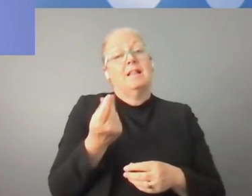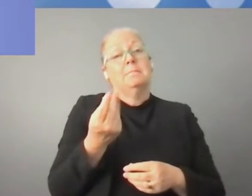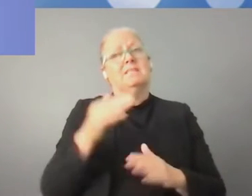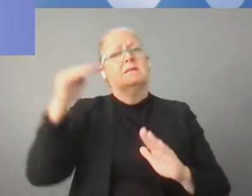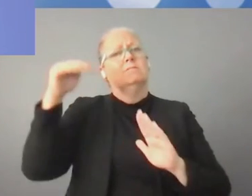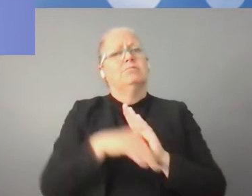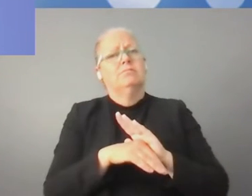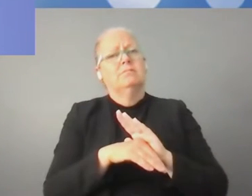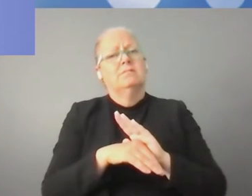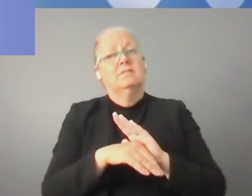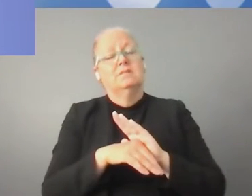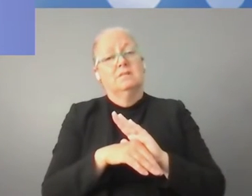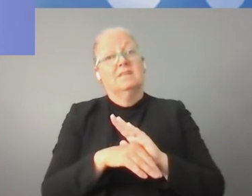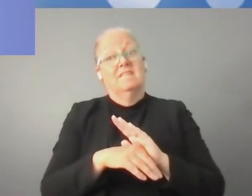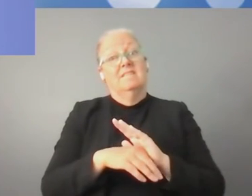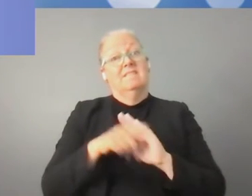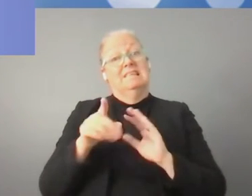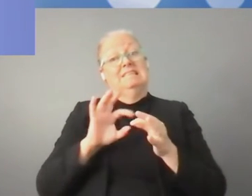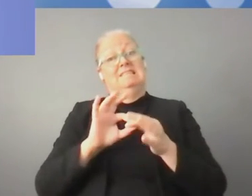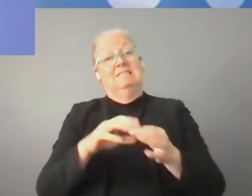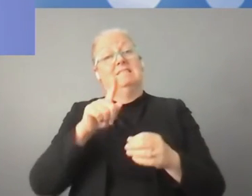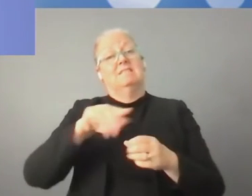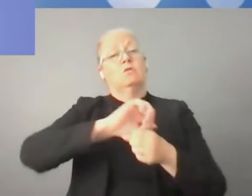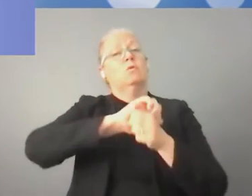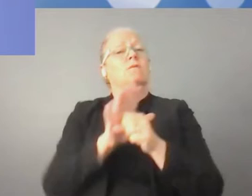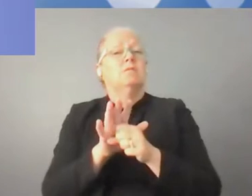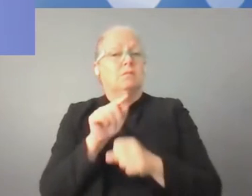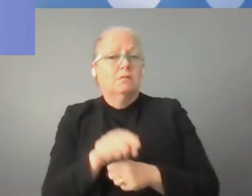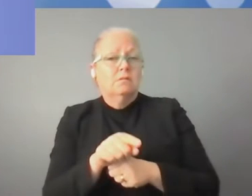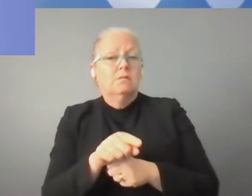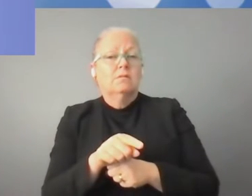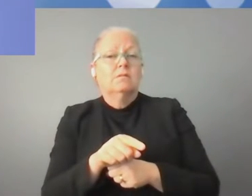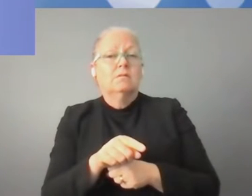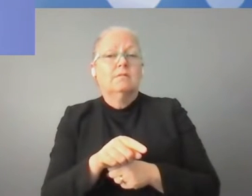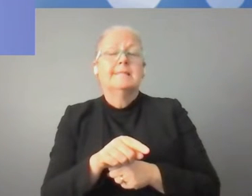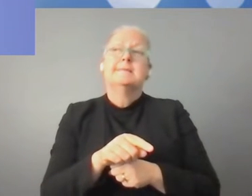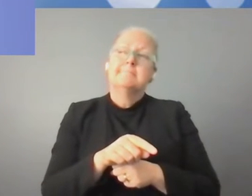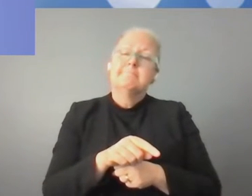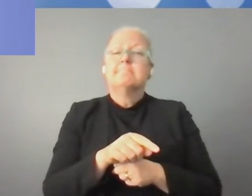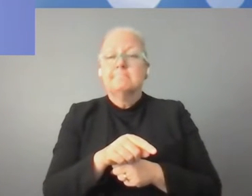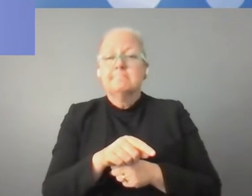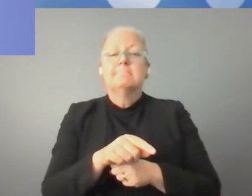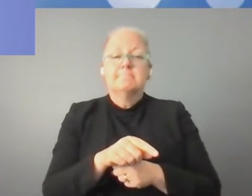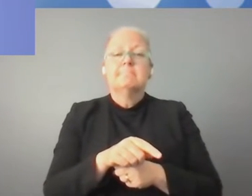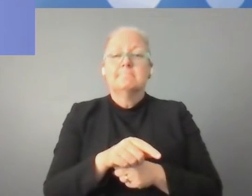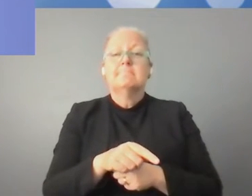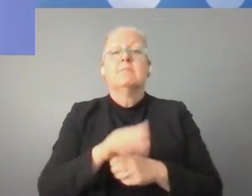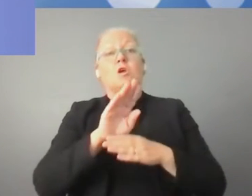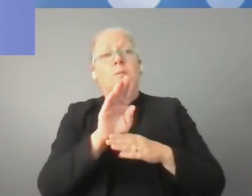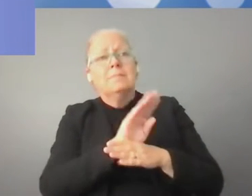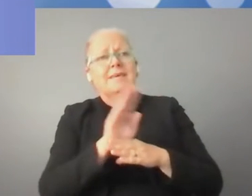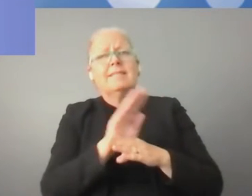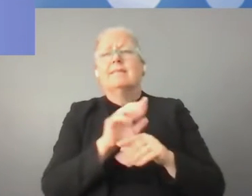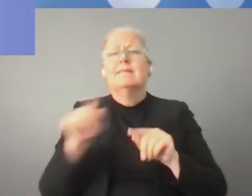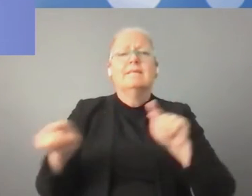more devastating had society and businesses not relied